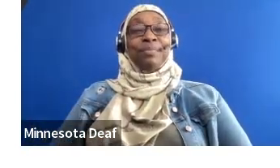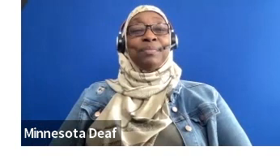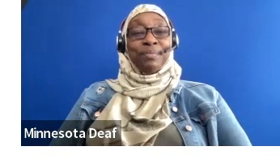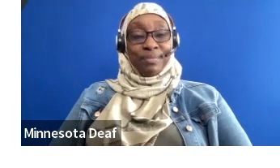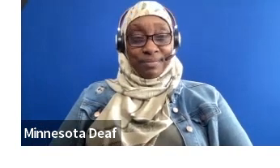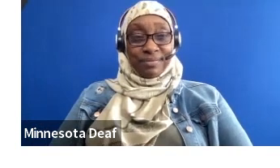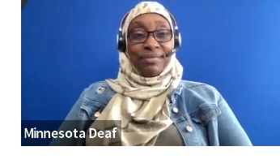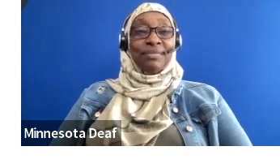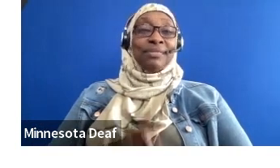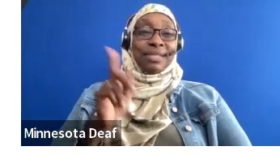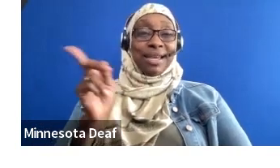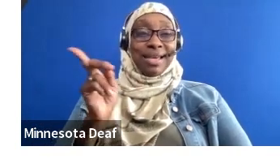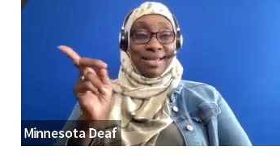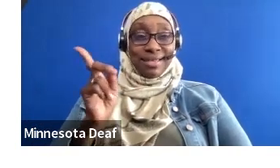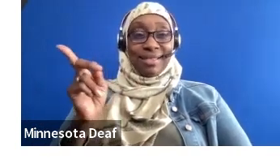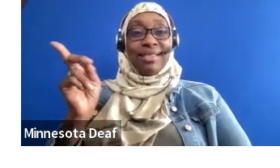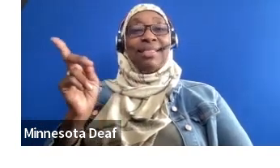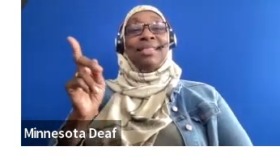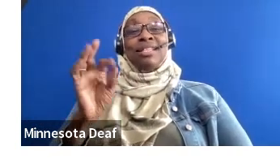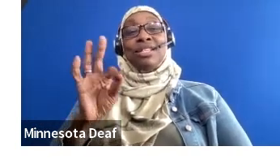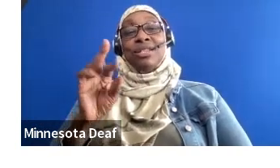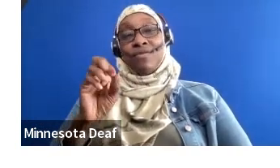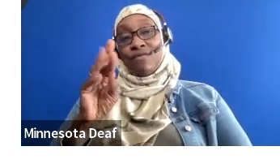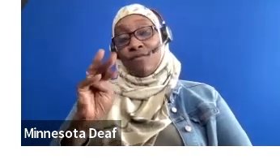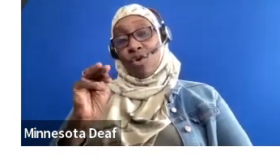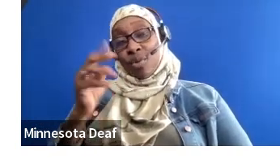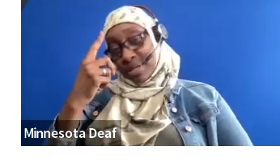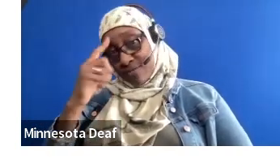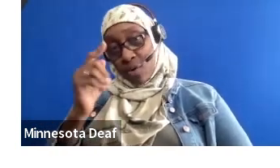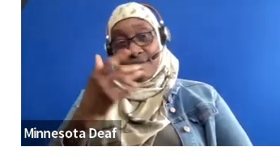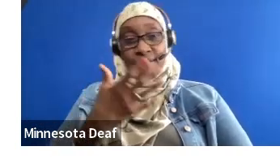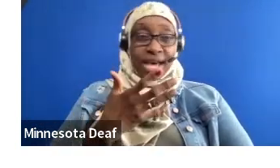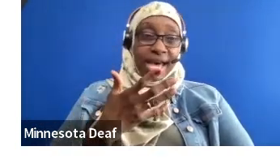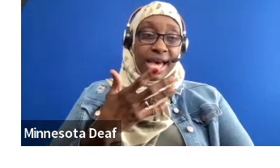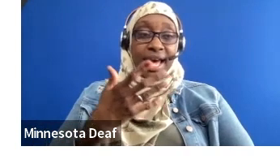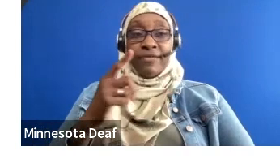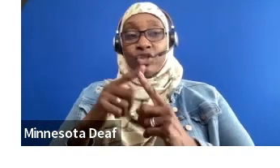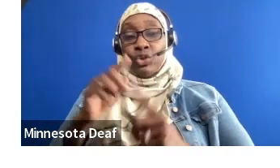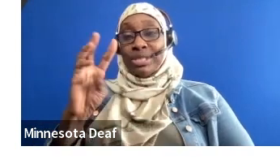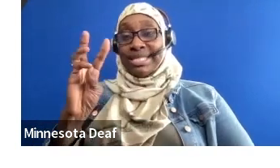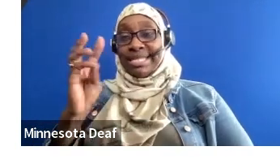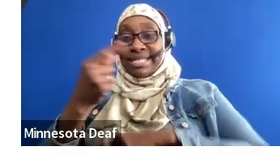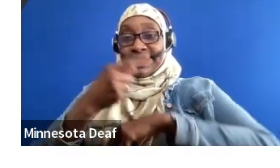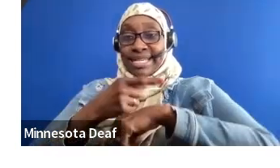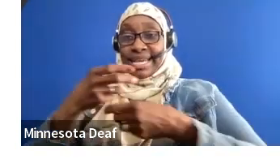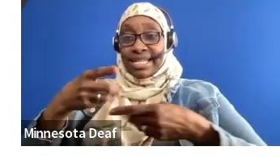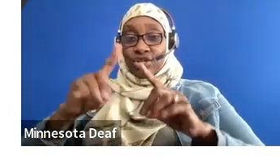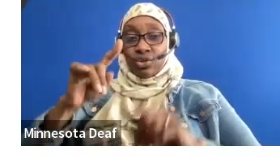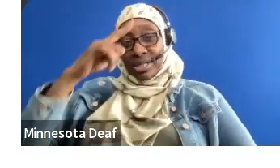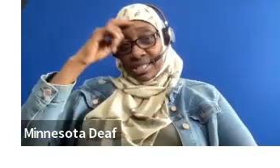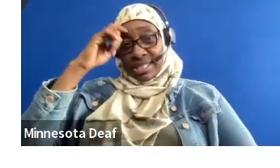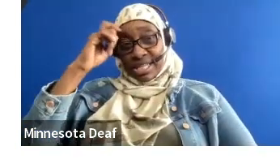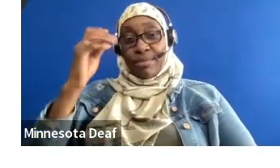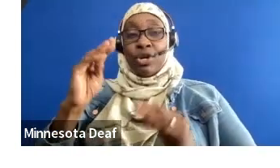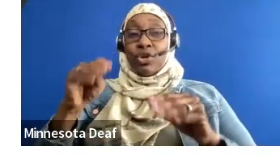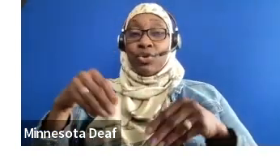five to six days over the summer. We are, you know, we're equipping youths with leadership skills, research networks, and the confidence